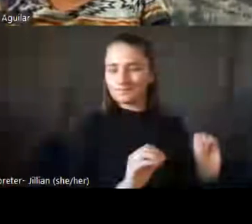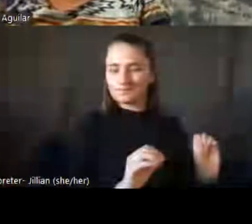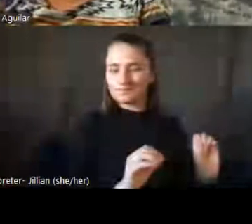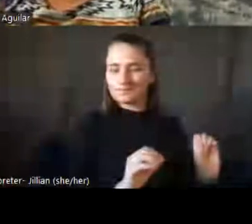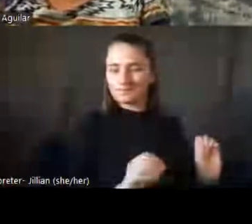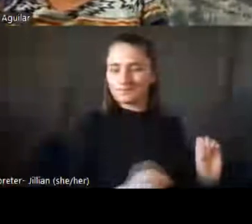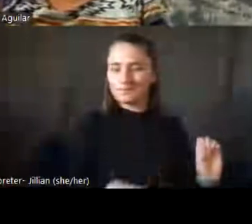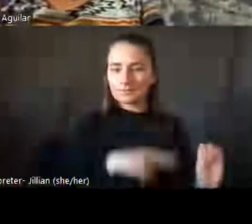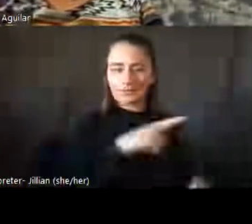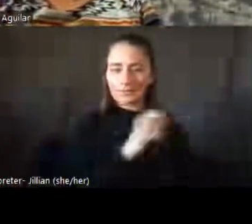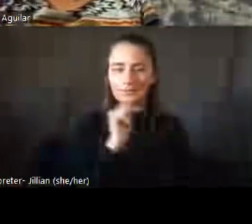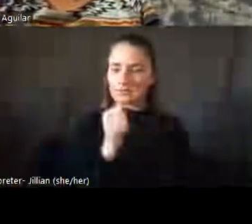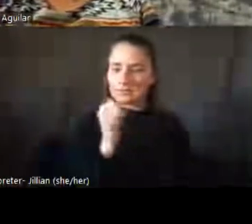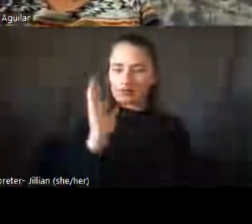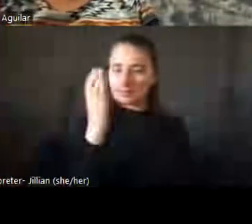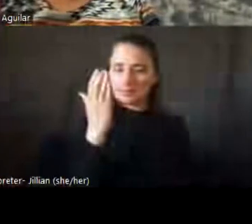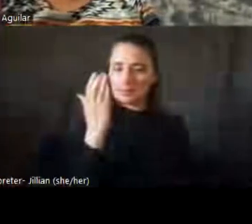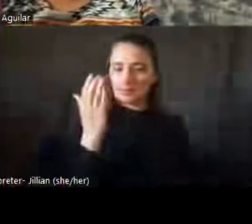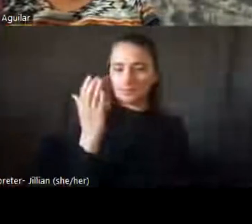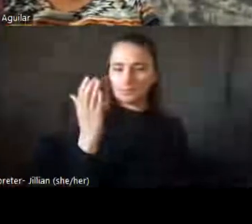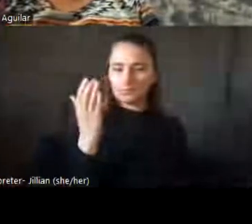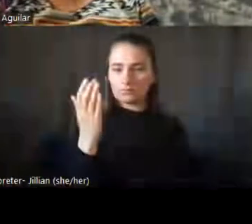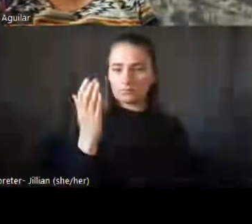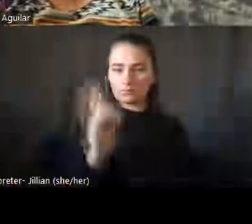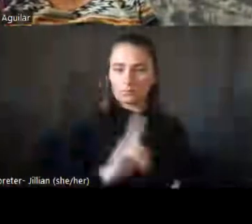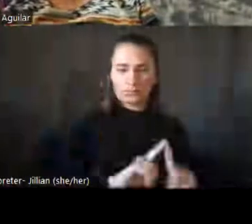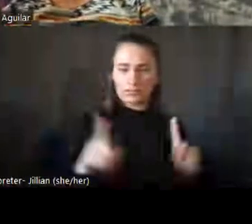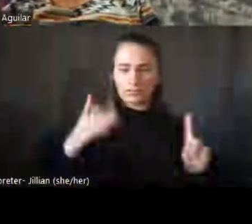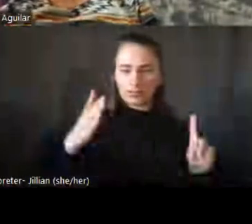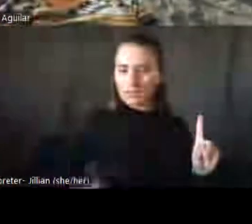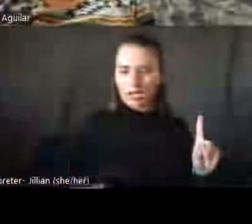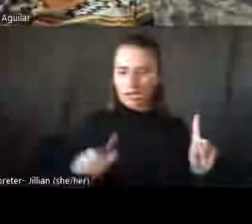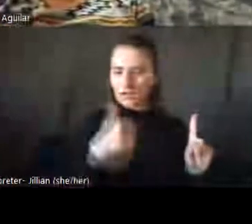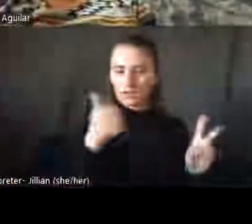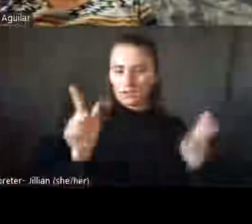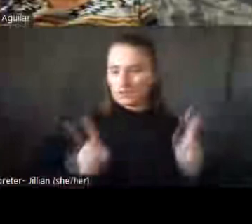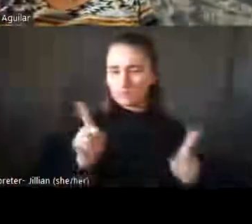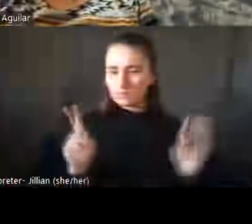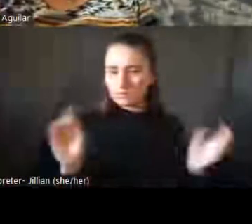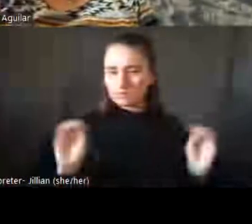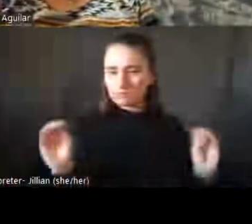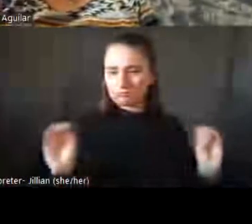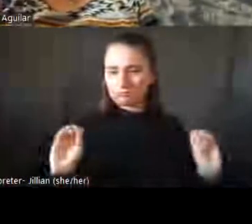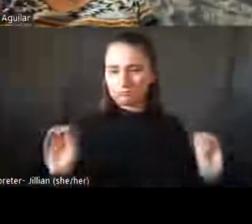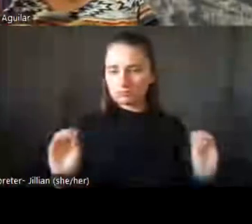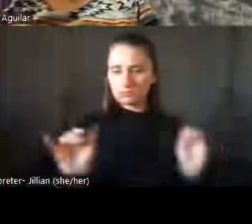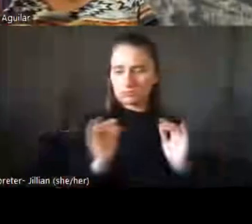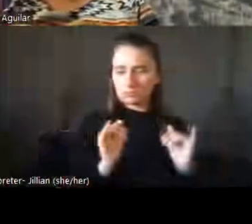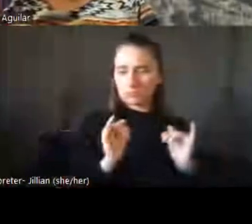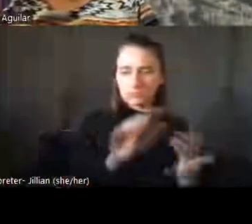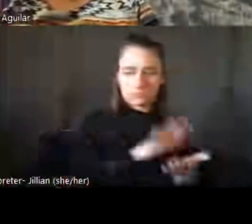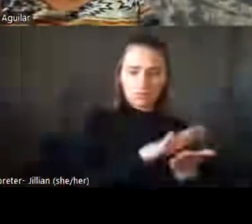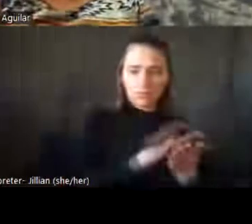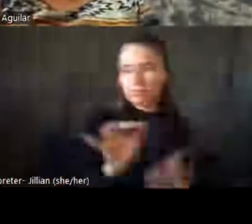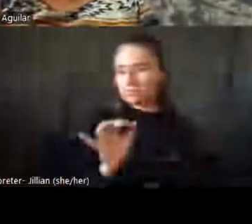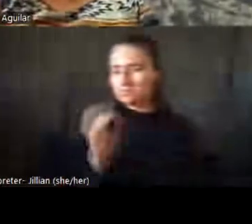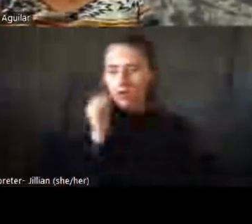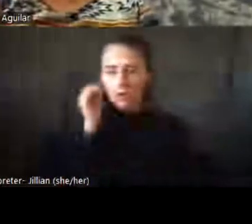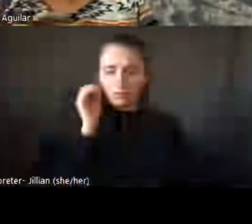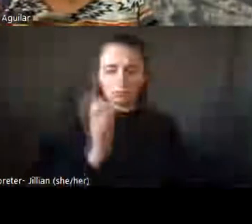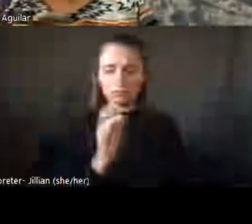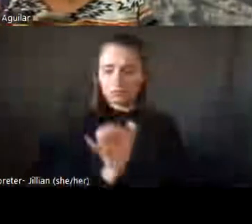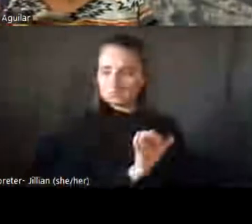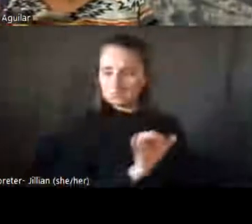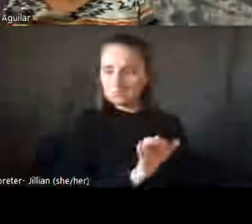like he was projecting a different side to other people than he was at home. And so I felt like, you know,